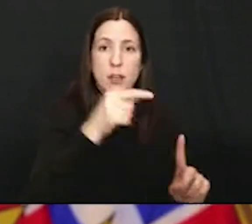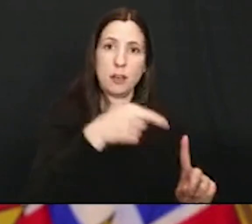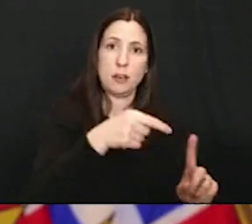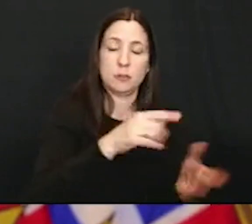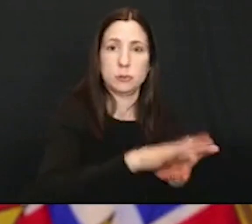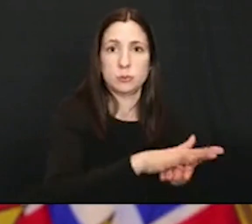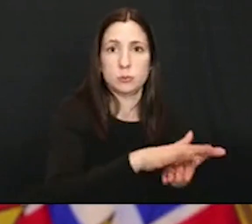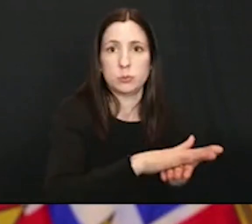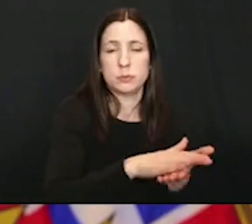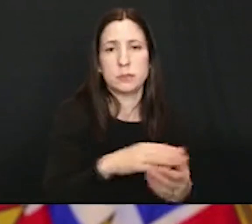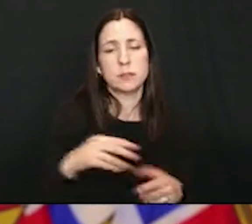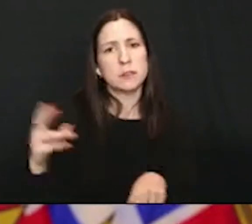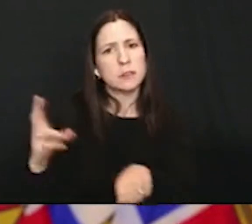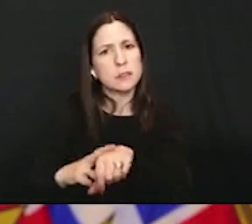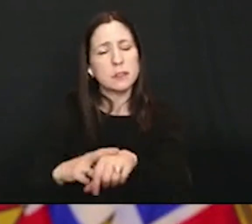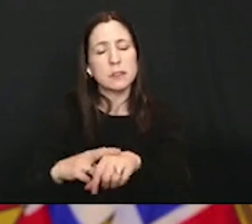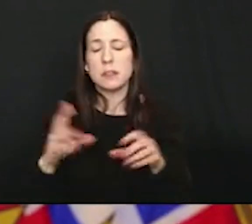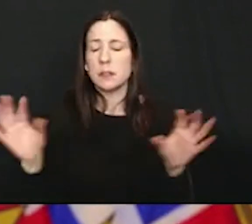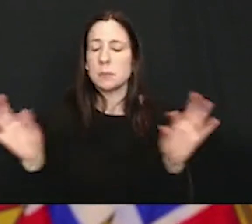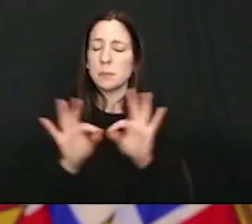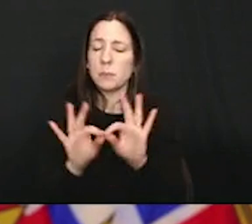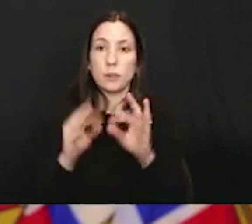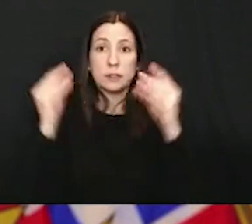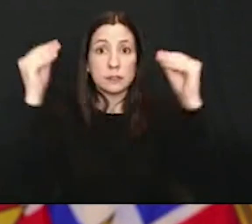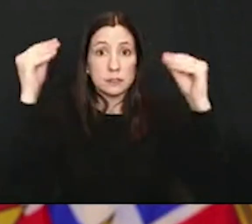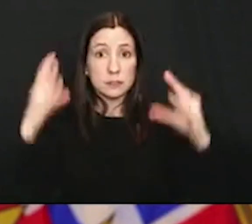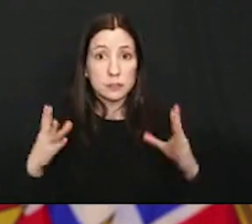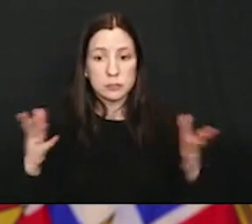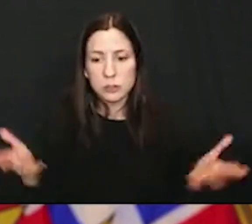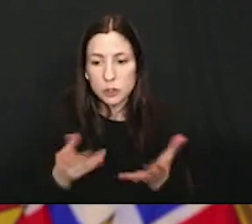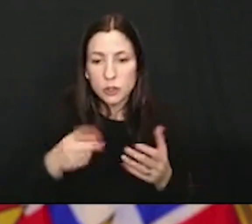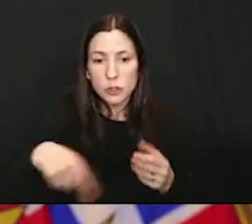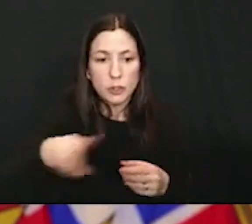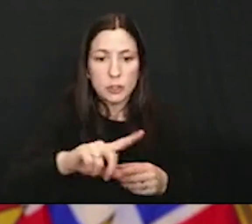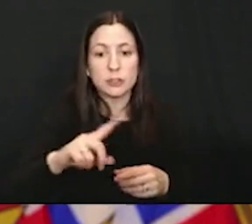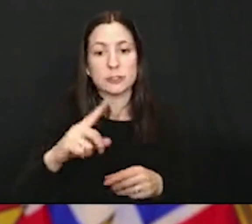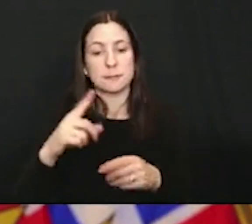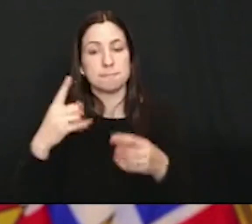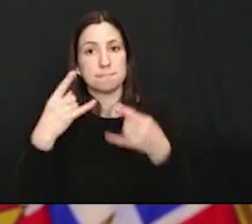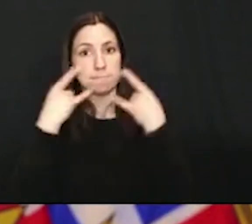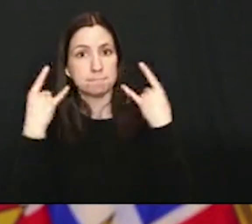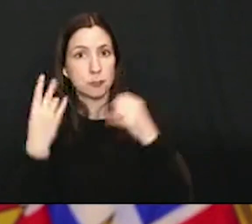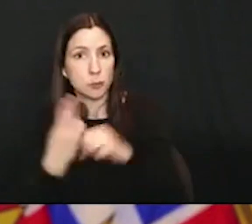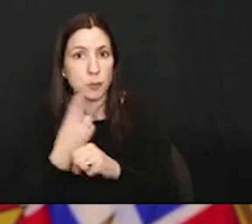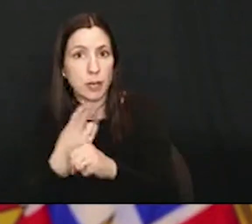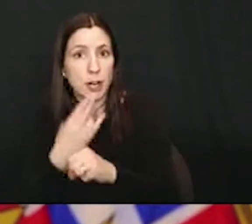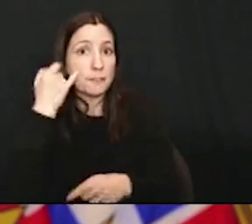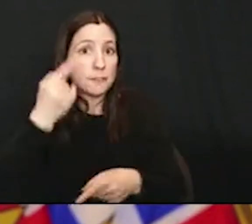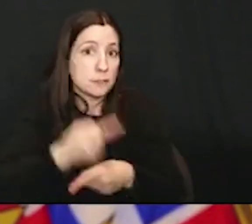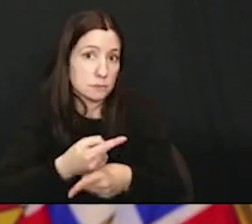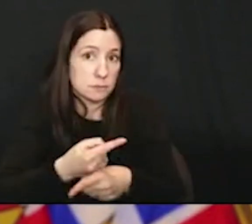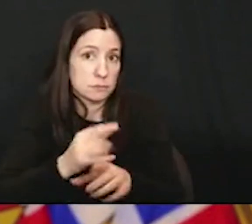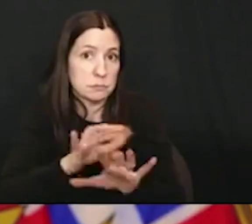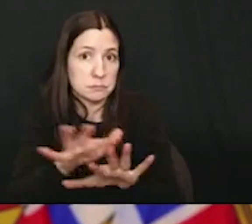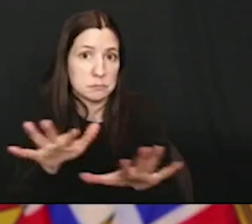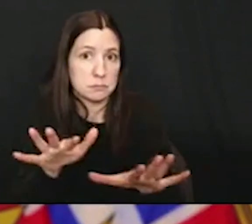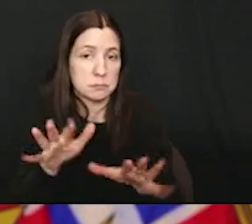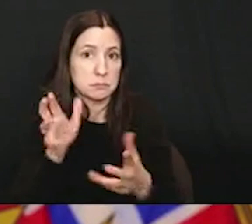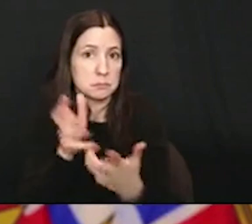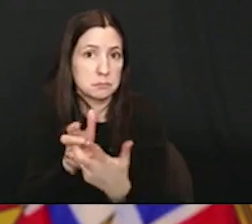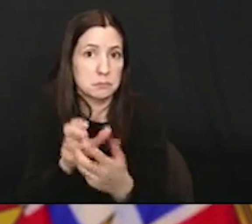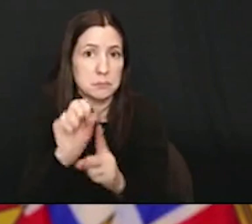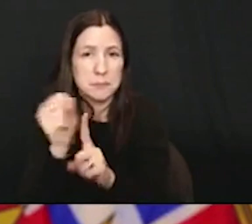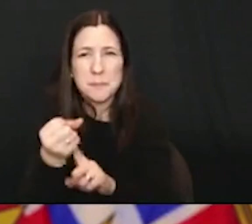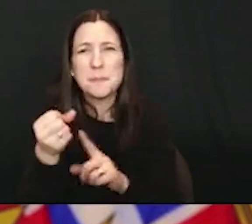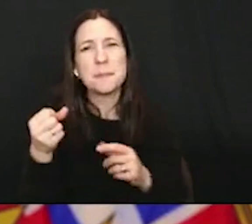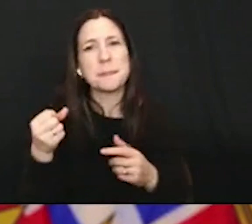it is important for teachers to encourage mask use where it's appropriate in classrooms. And, you know,